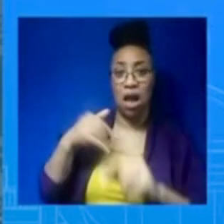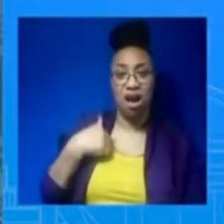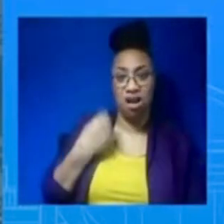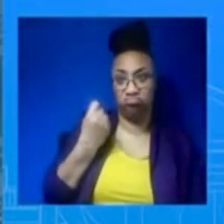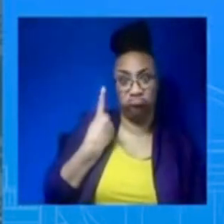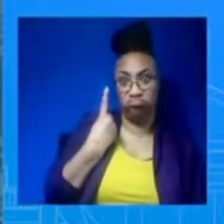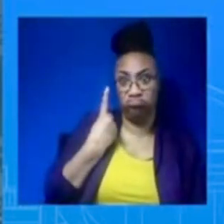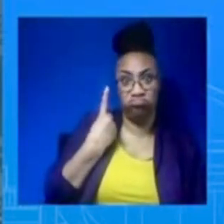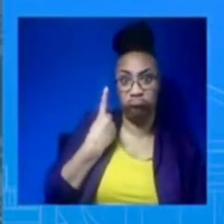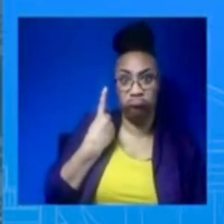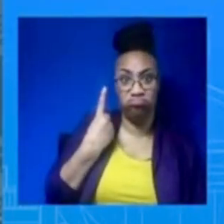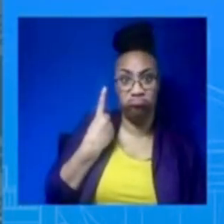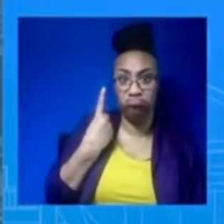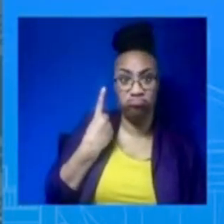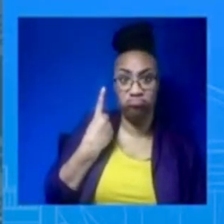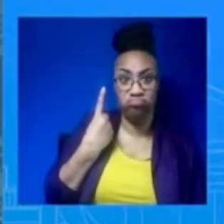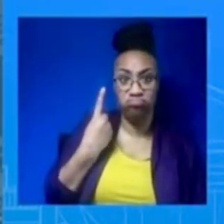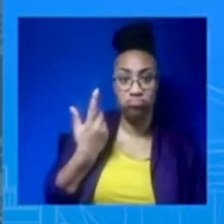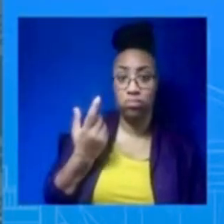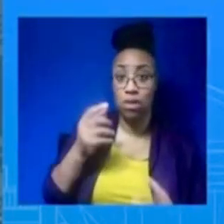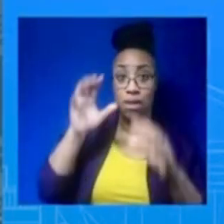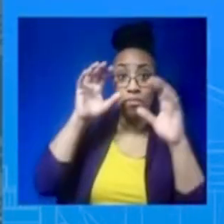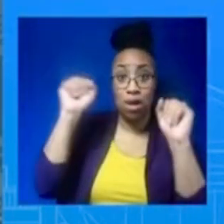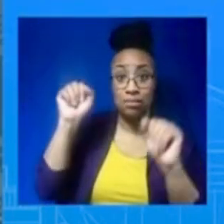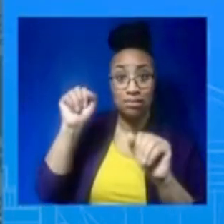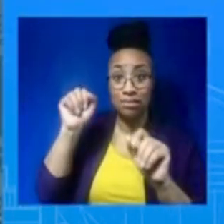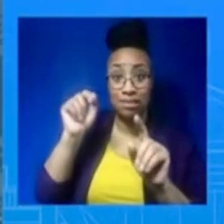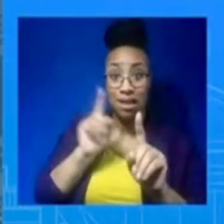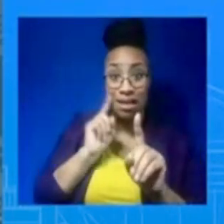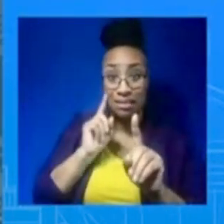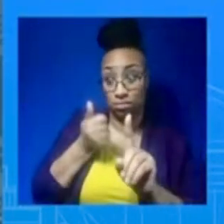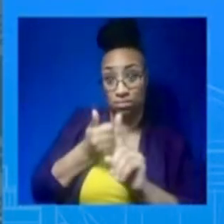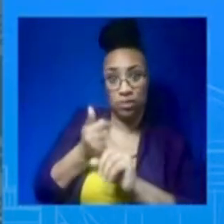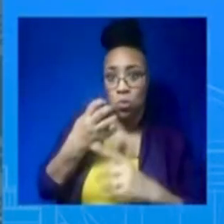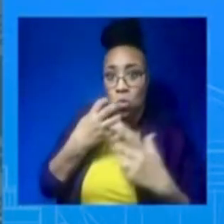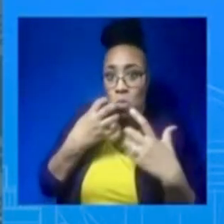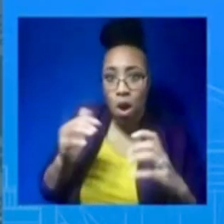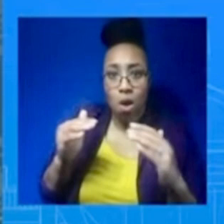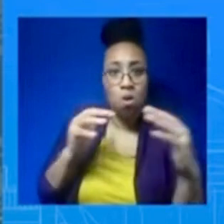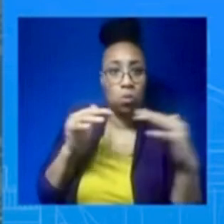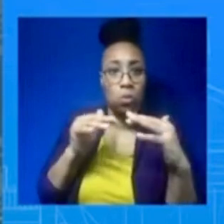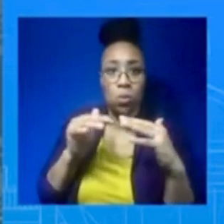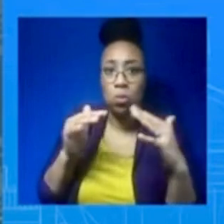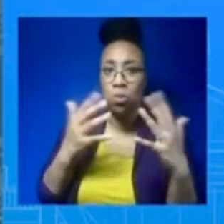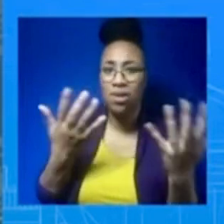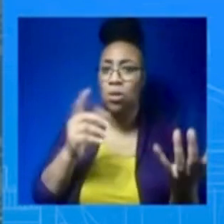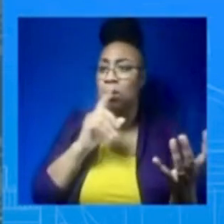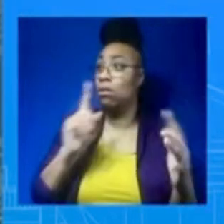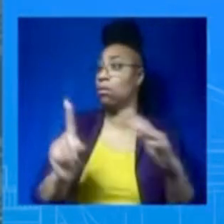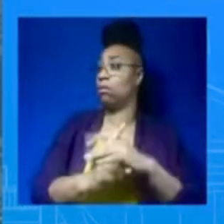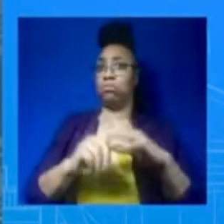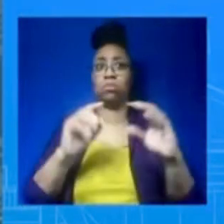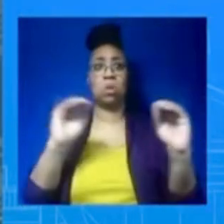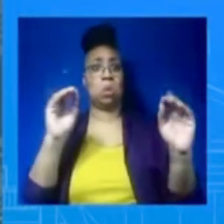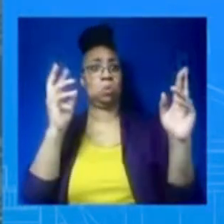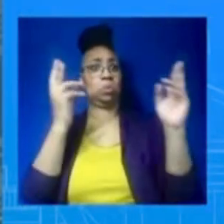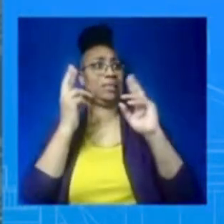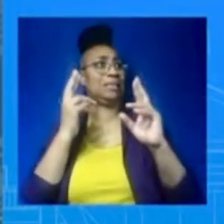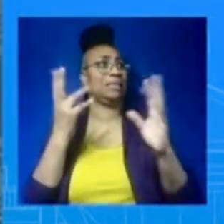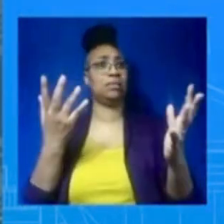had no justification for it. And we understand that. We also understand the clock and we know that